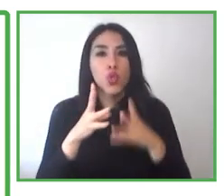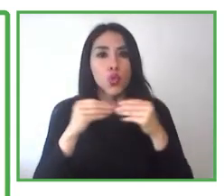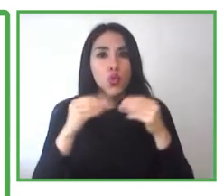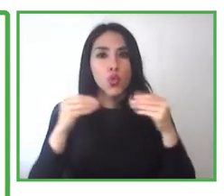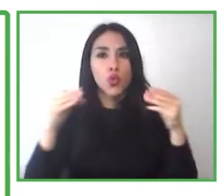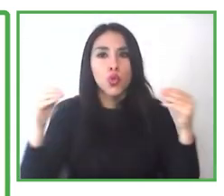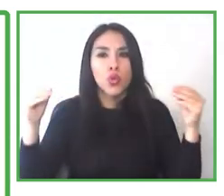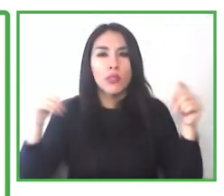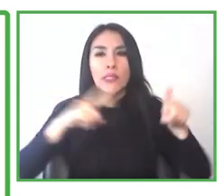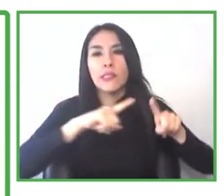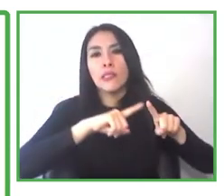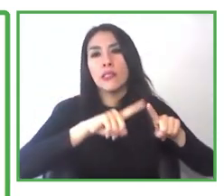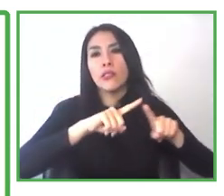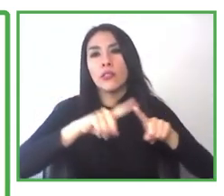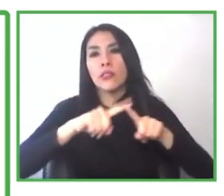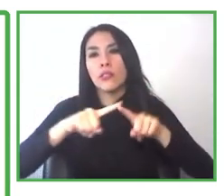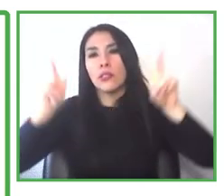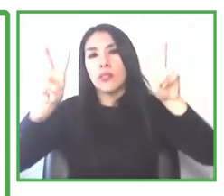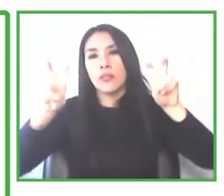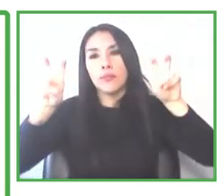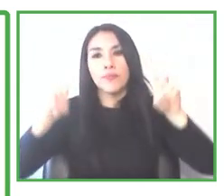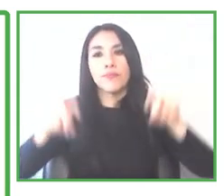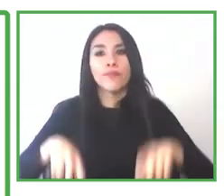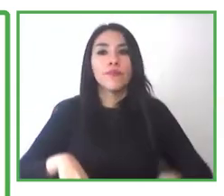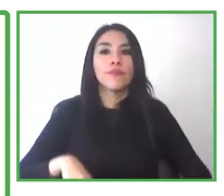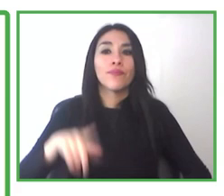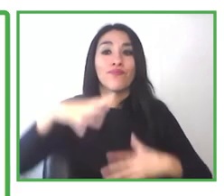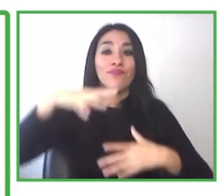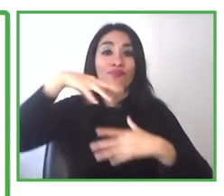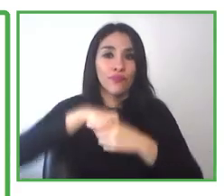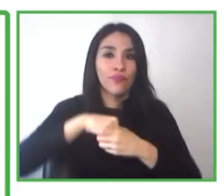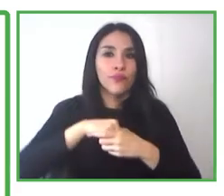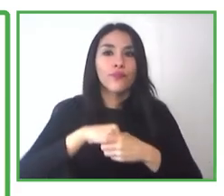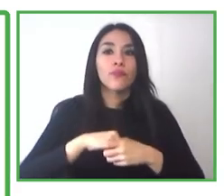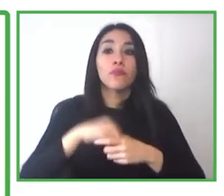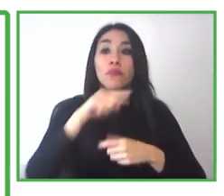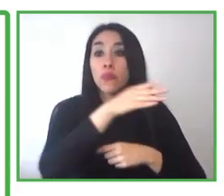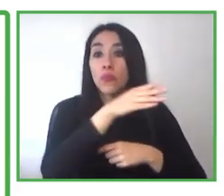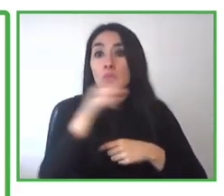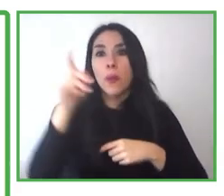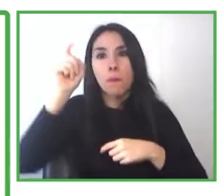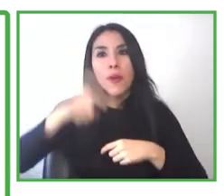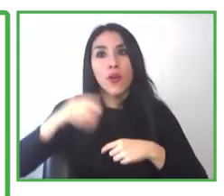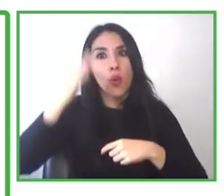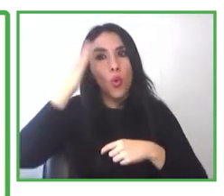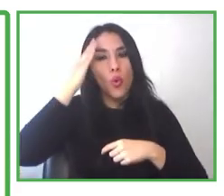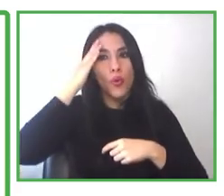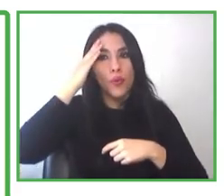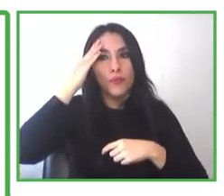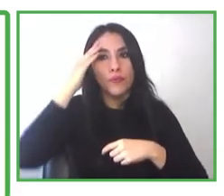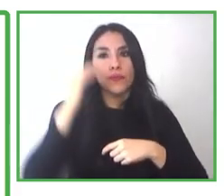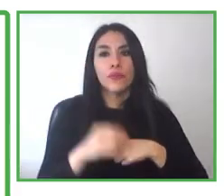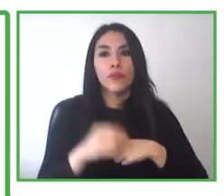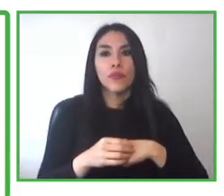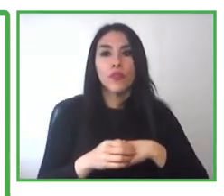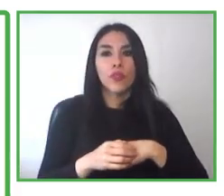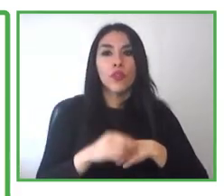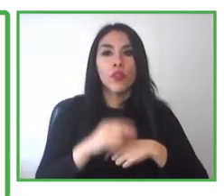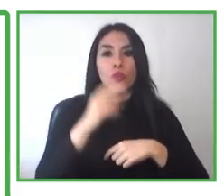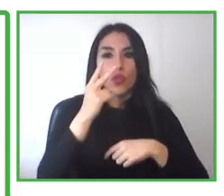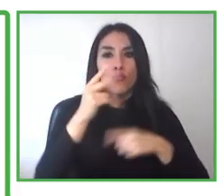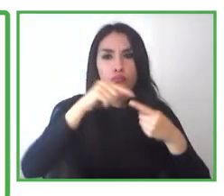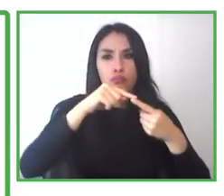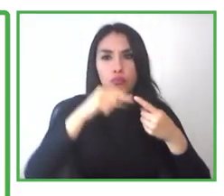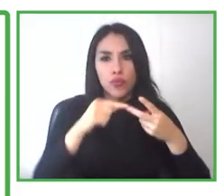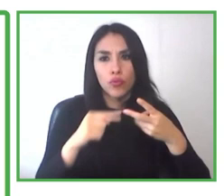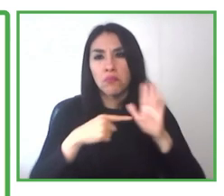experts, and that's what we'll find out more with these two councils, which will show us which is their models